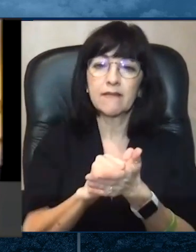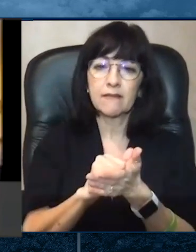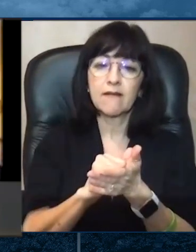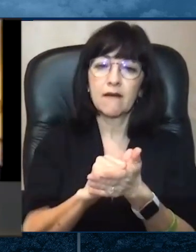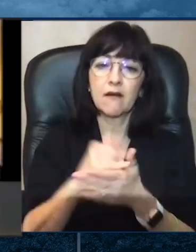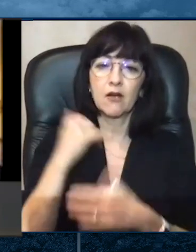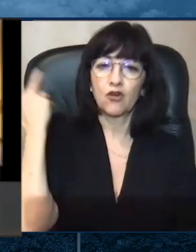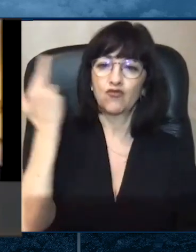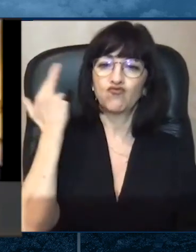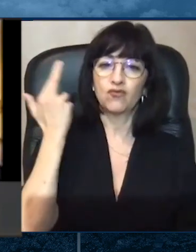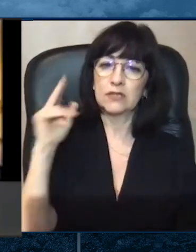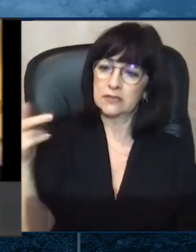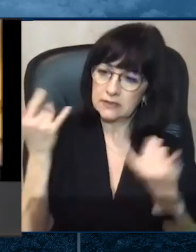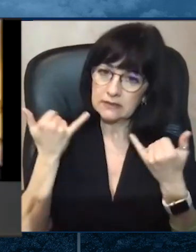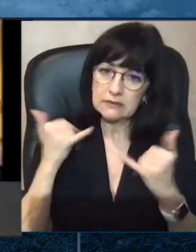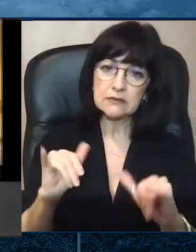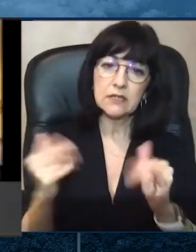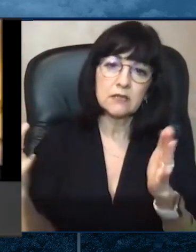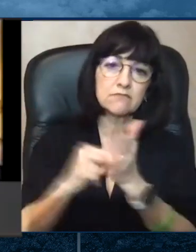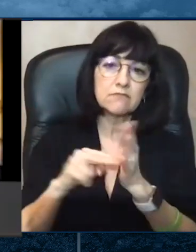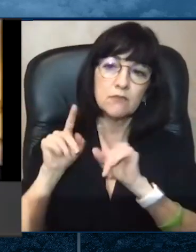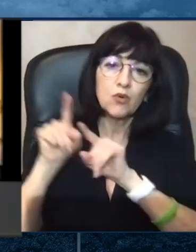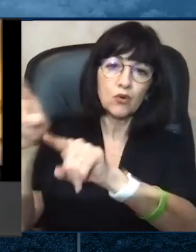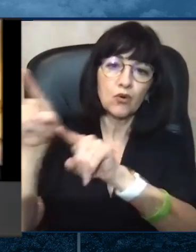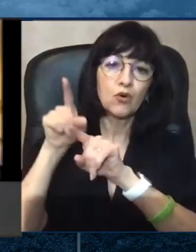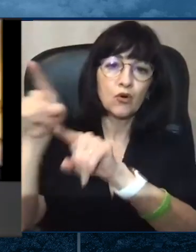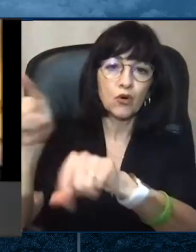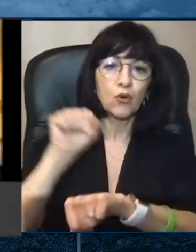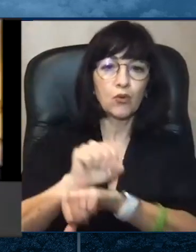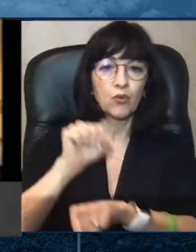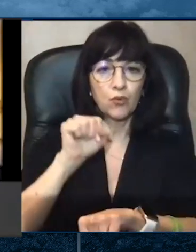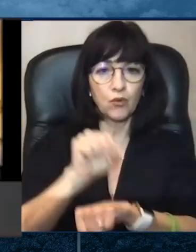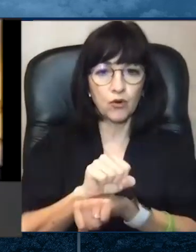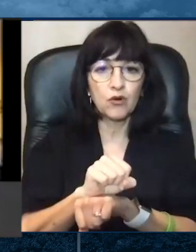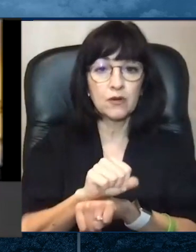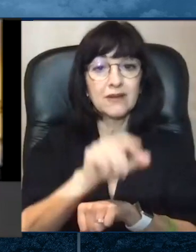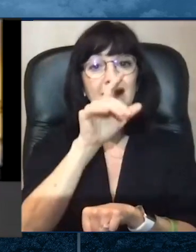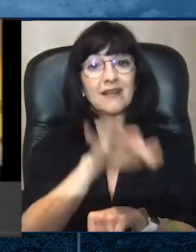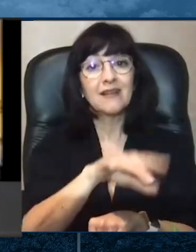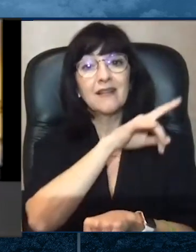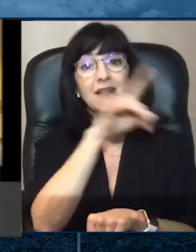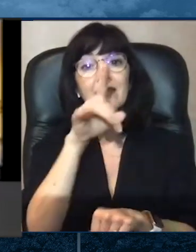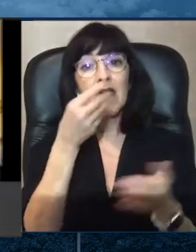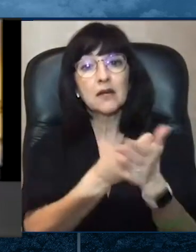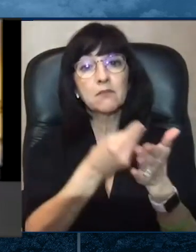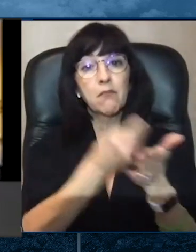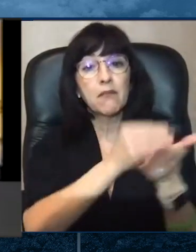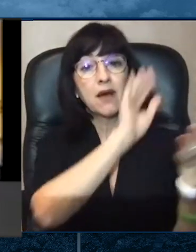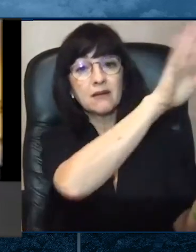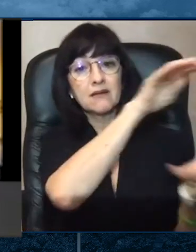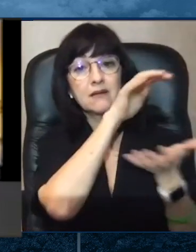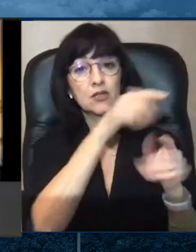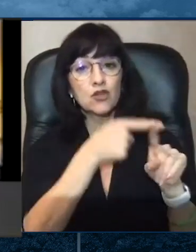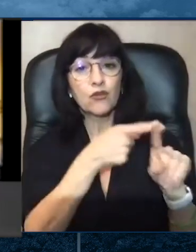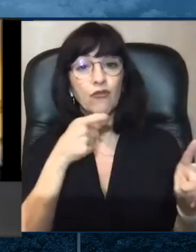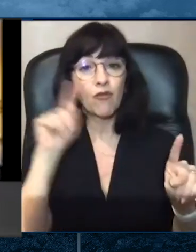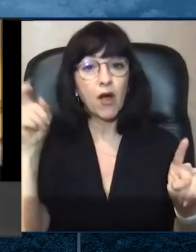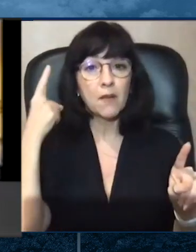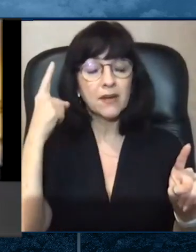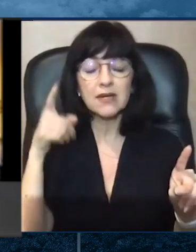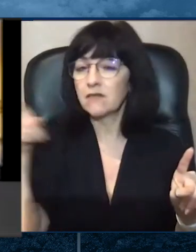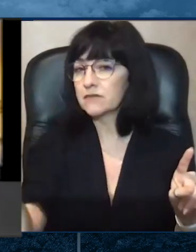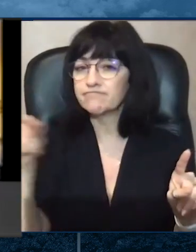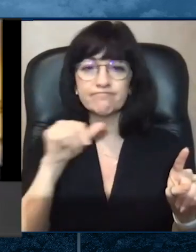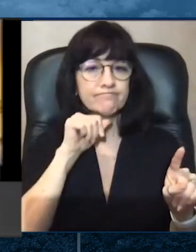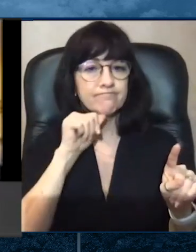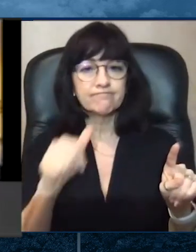aprobó el mes pasado. Una de nuestras madres sigue una rutina estricta cuando regresa